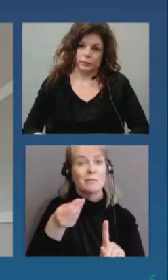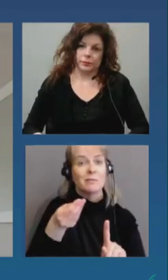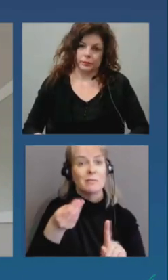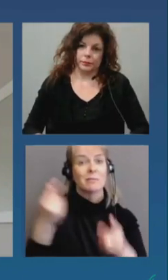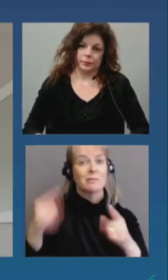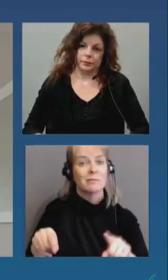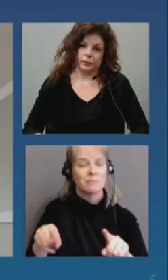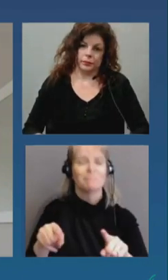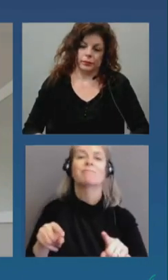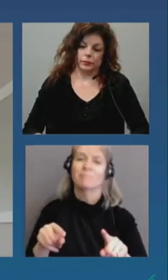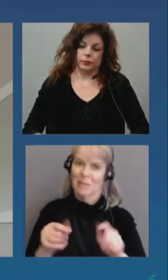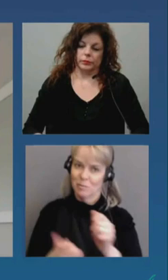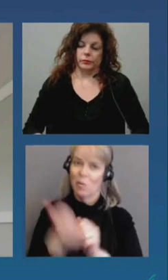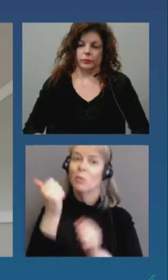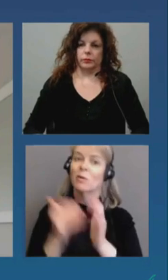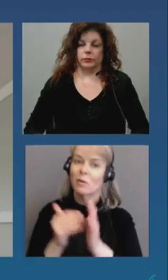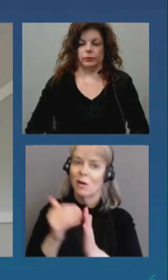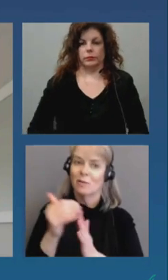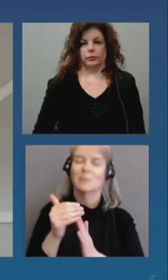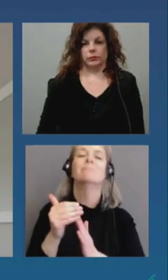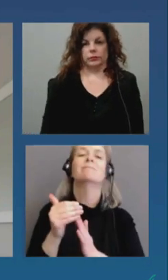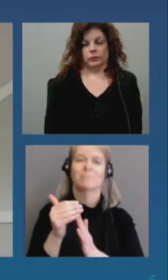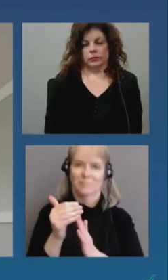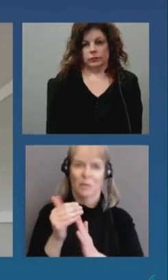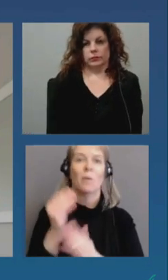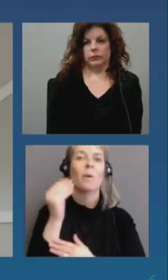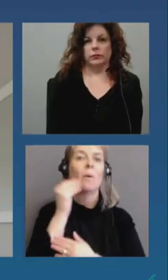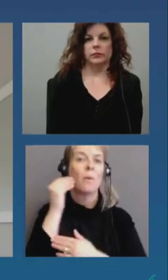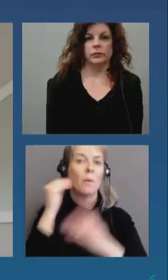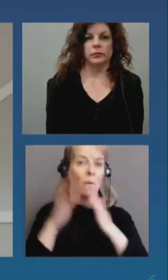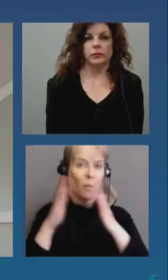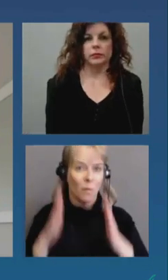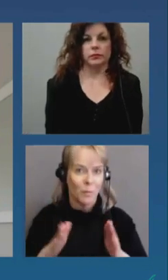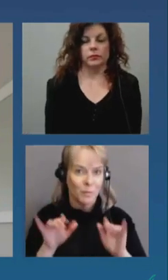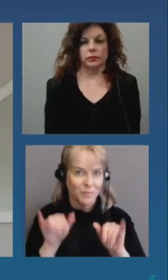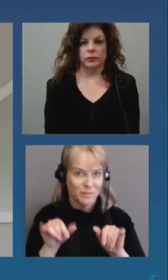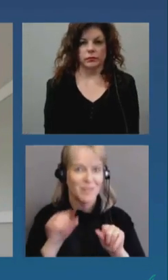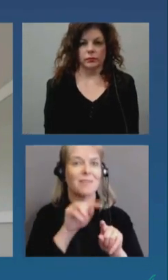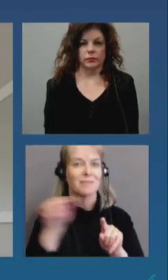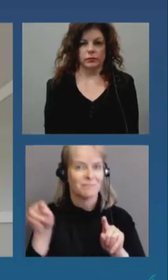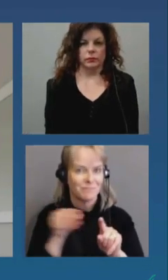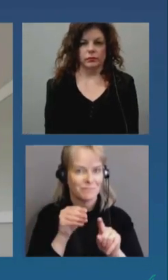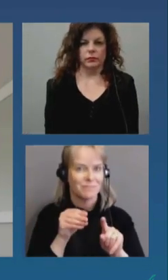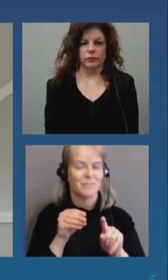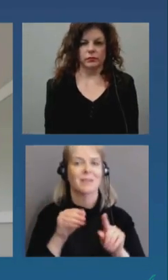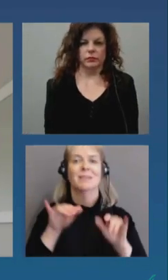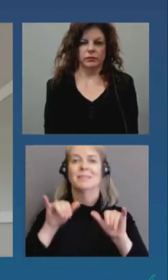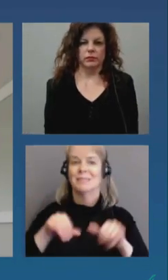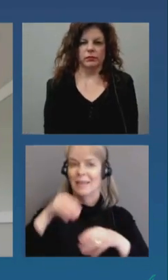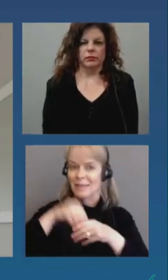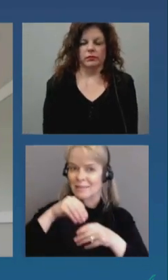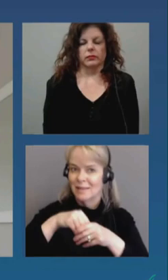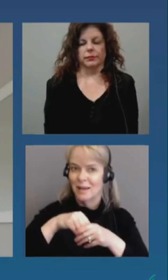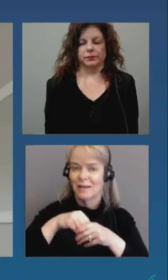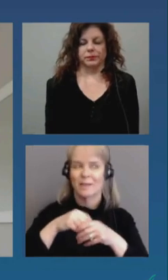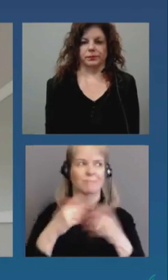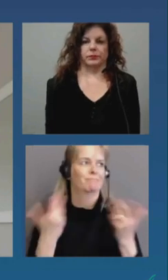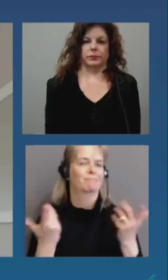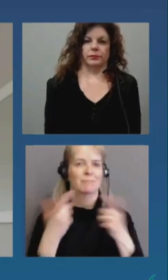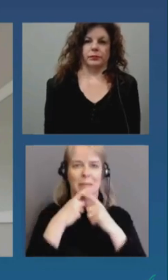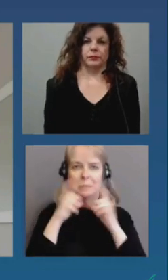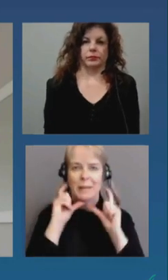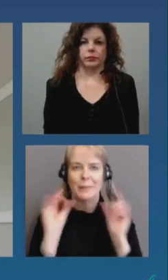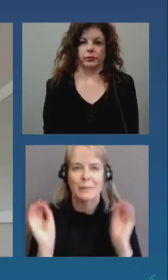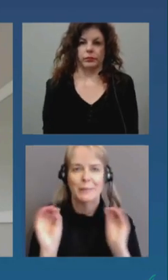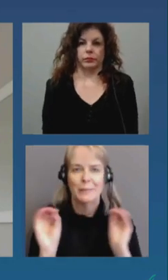among household members um indoor environment no masks it you know it just continues and and